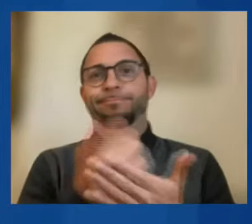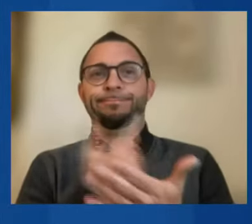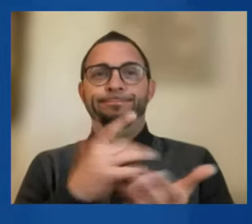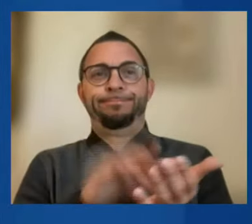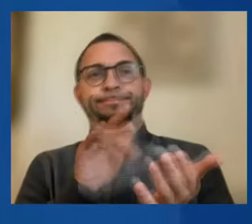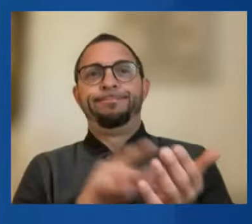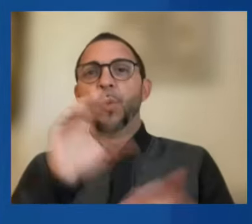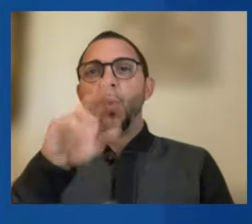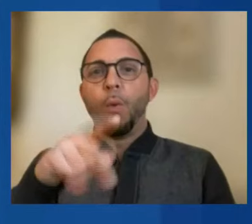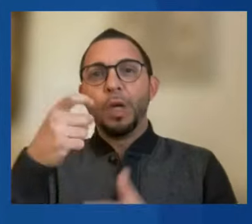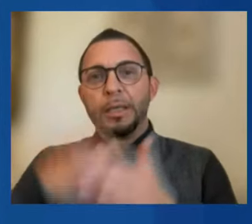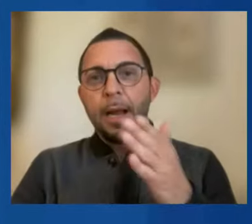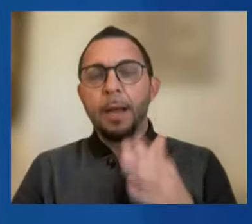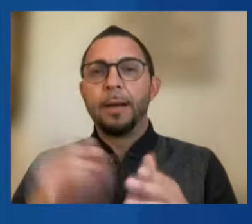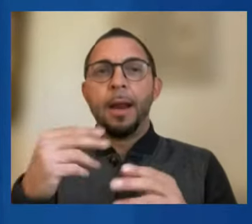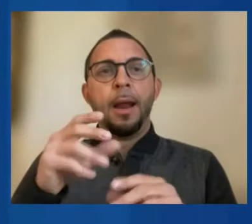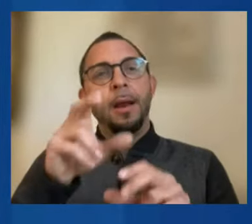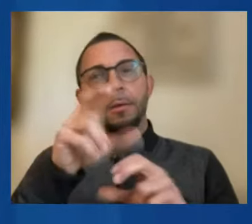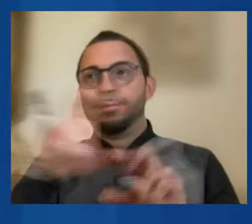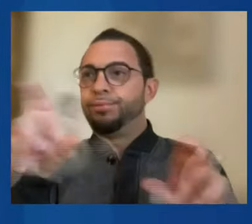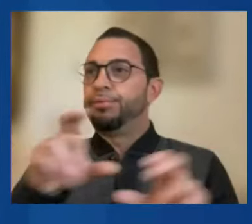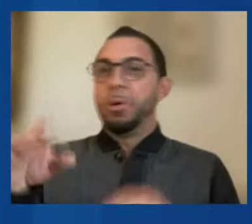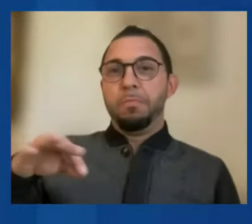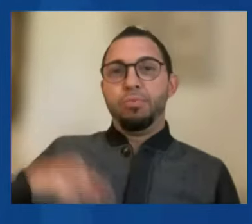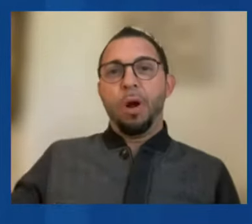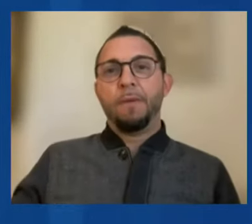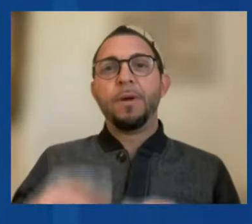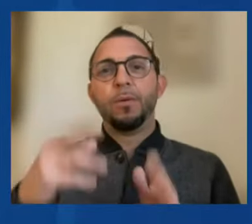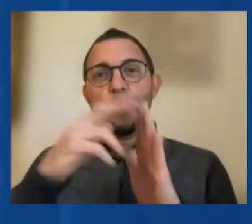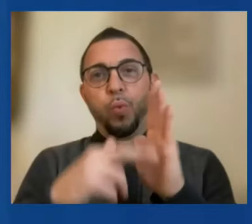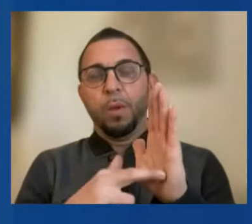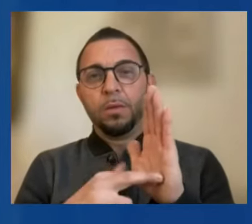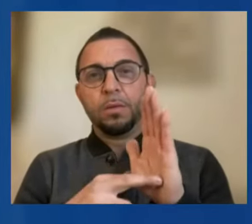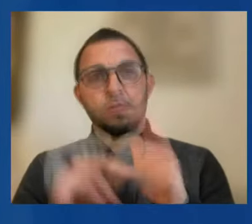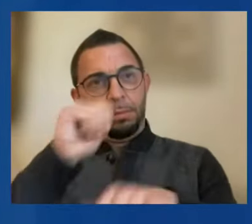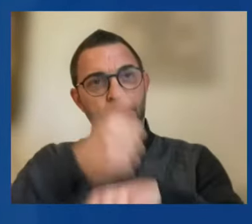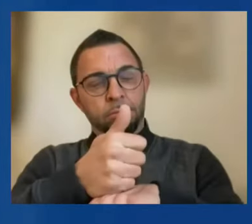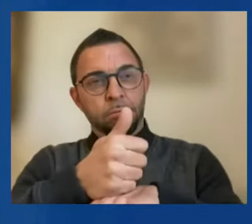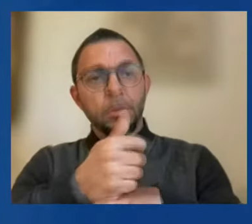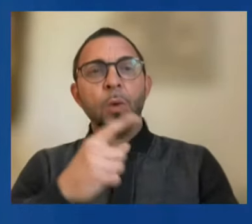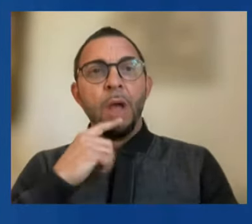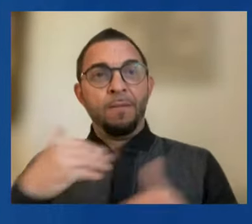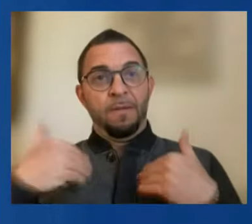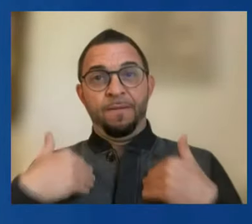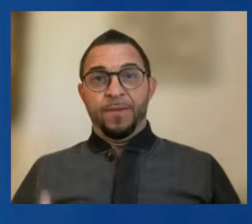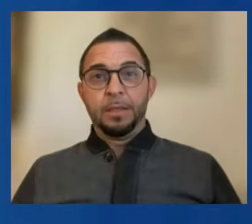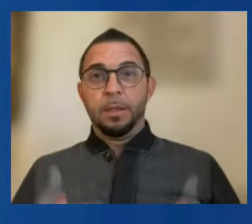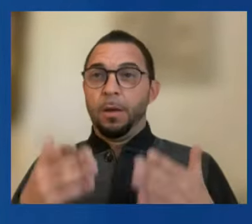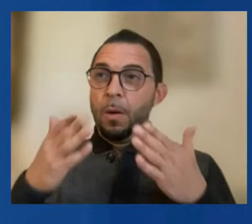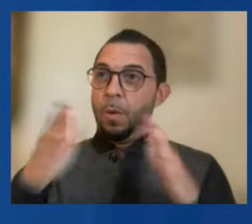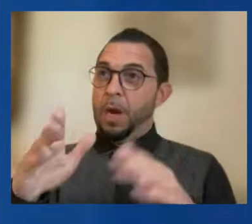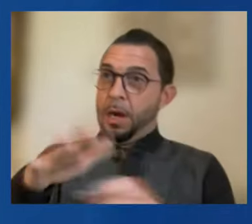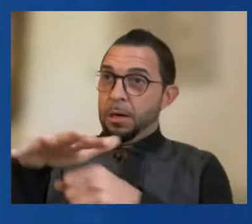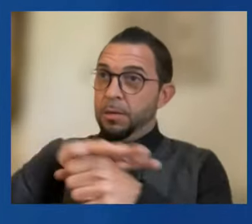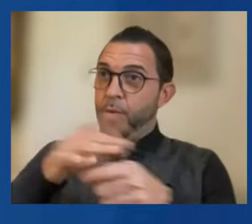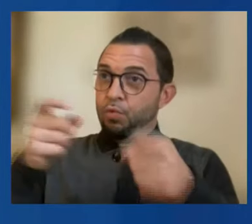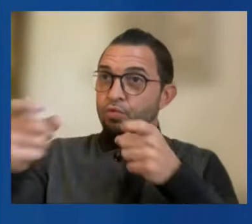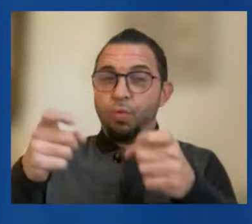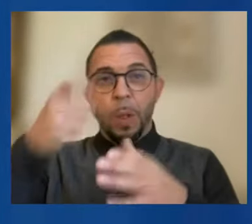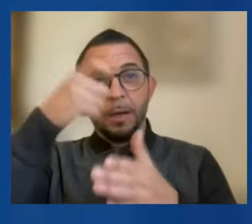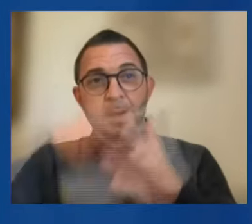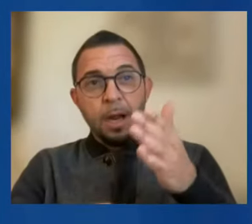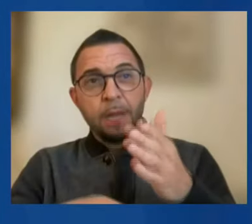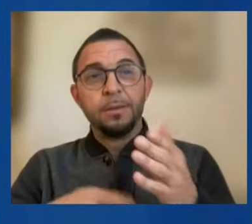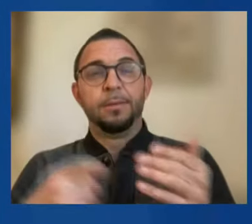reallocation rules that by demanding a physical nexus to a taxing jurisdiction, no longer